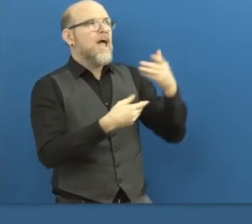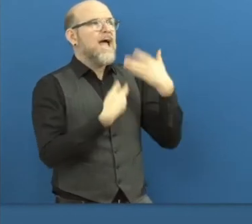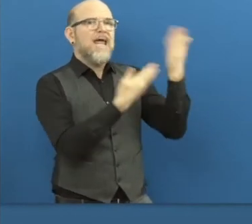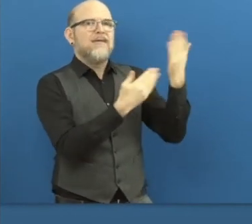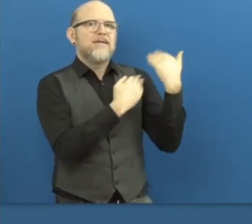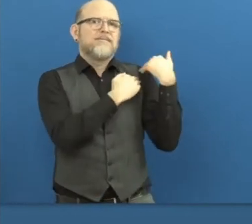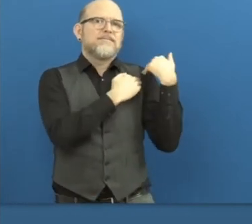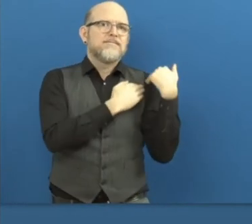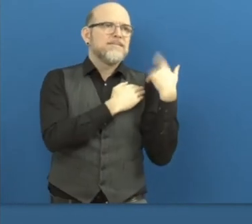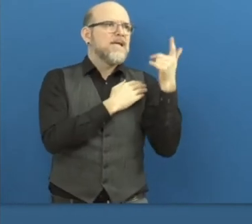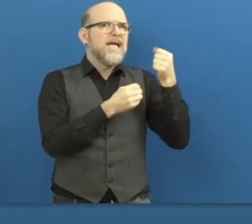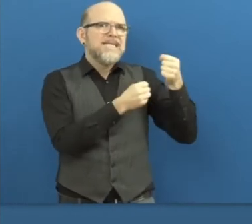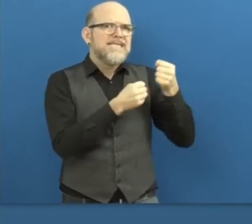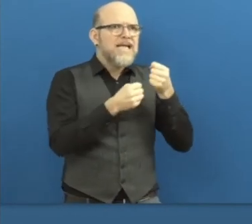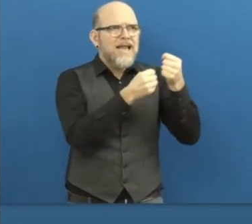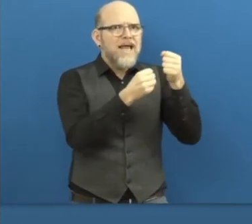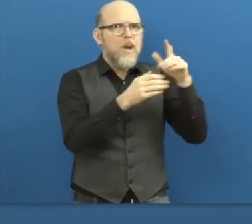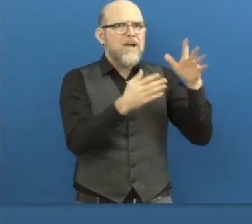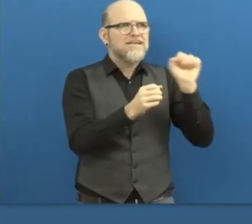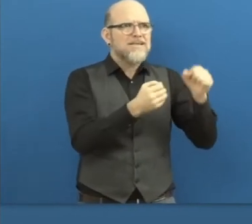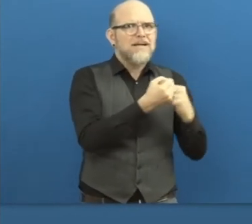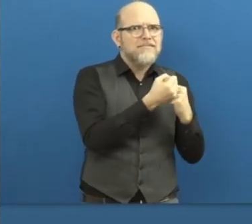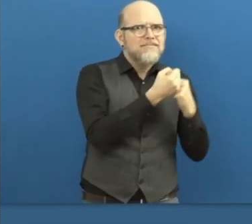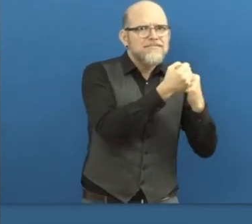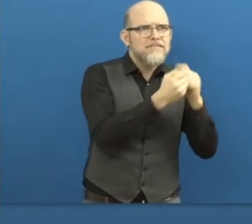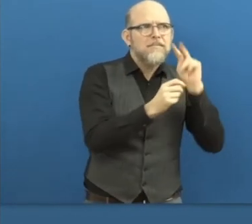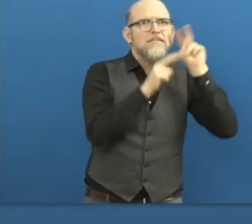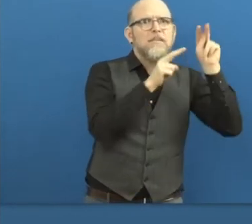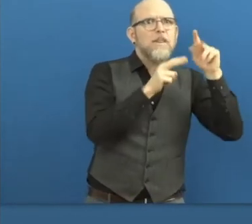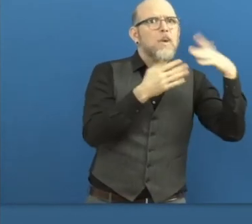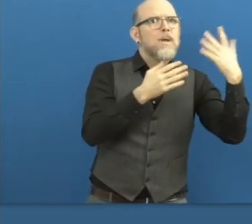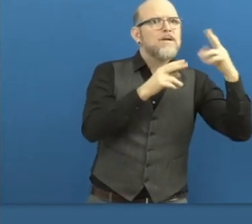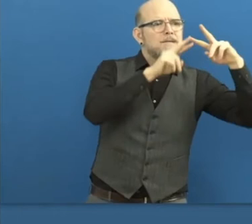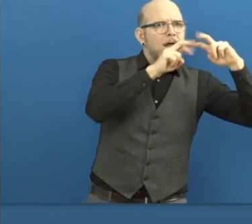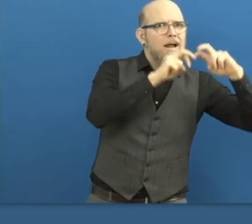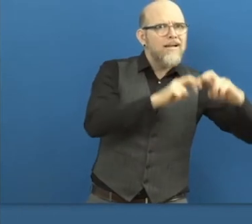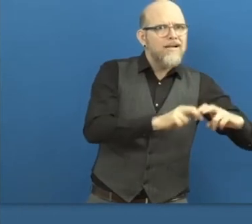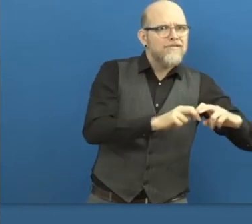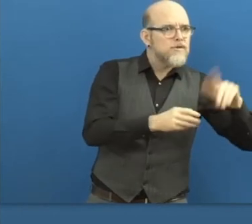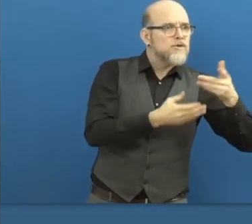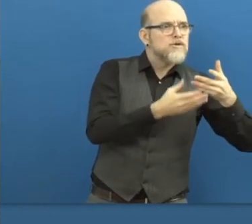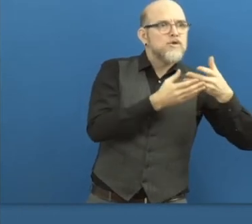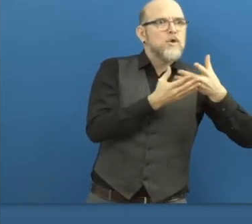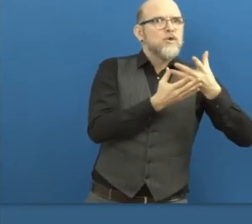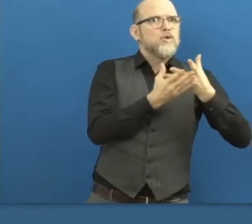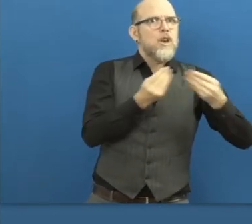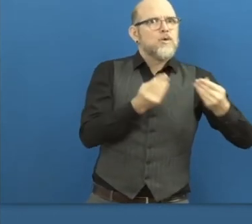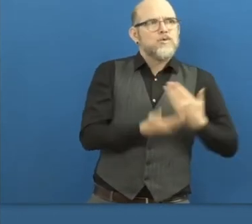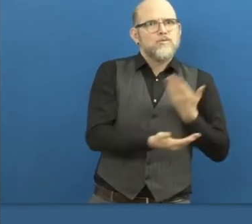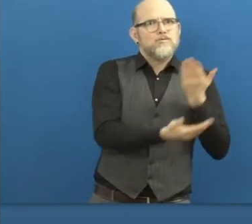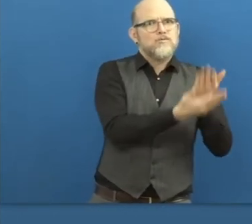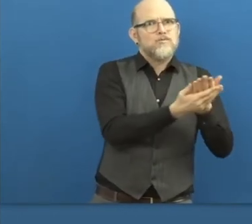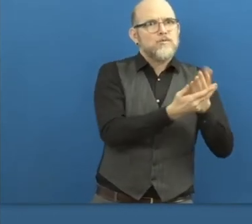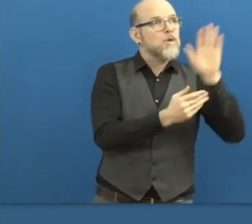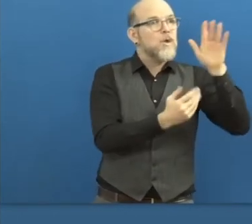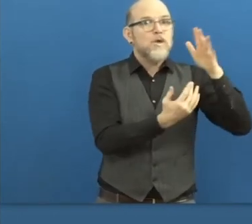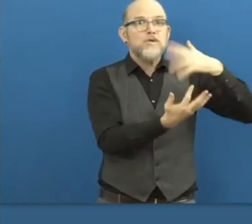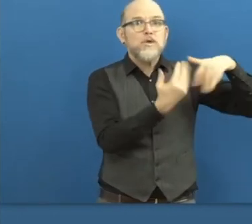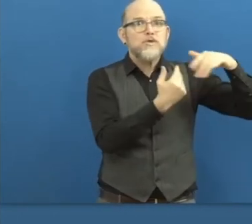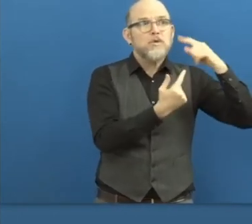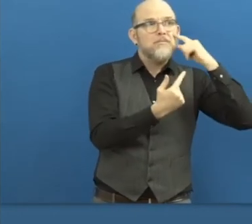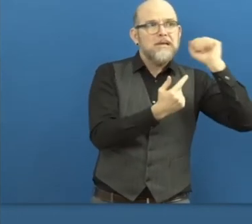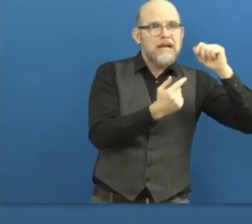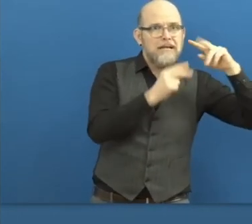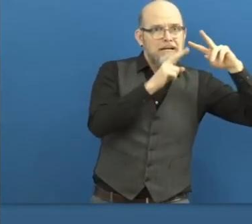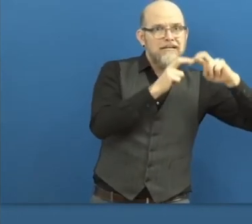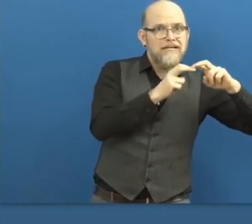strategy to be more inclusive, and then to offer solutions like we analyze the situations of the company and then we offer solutions.